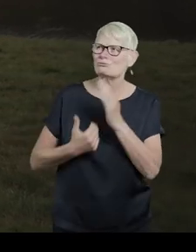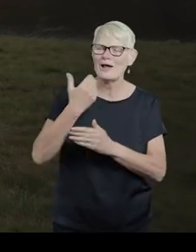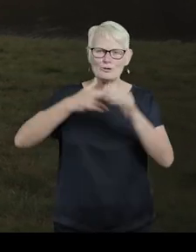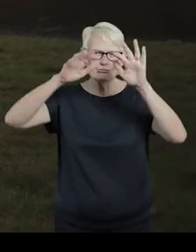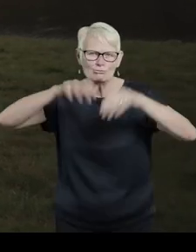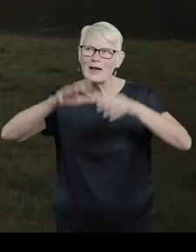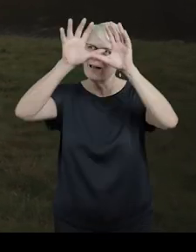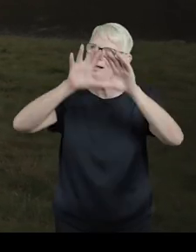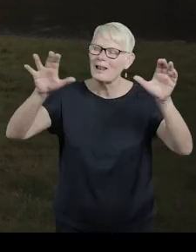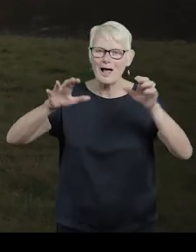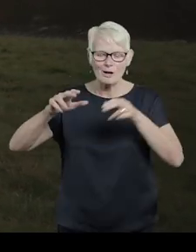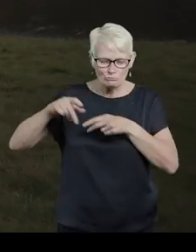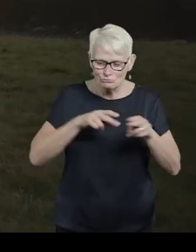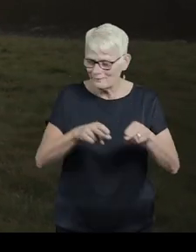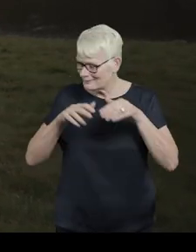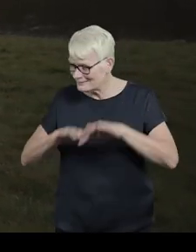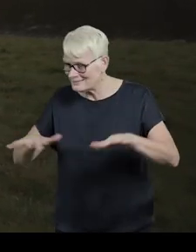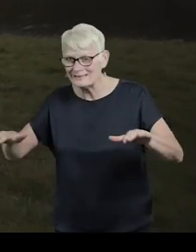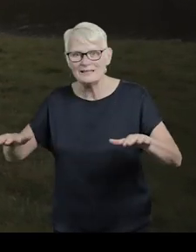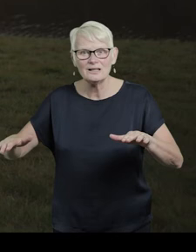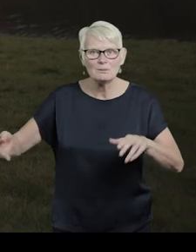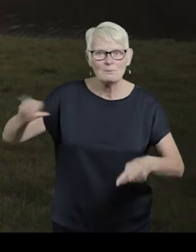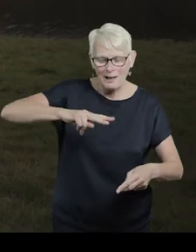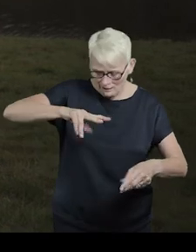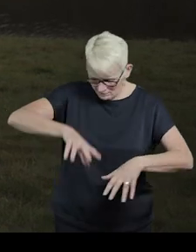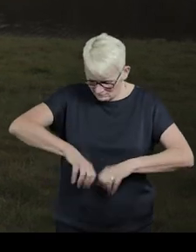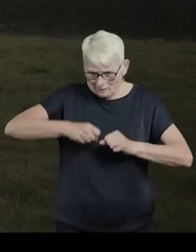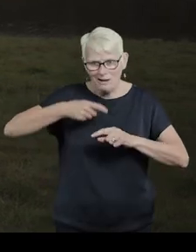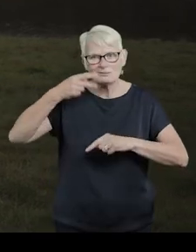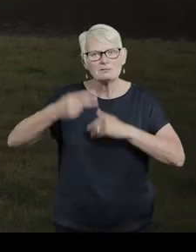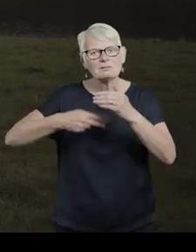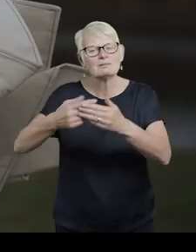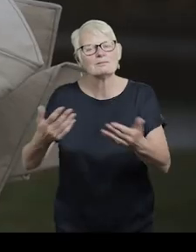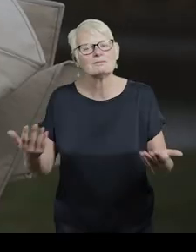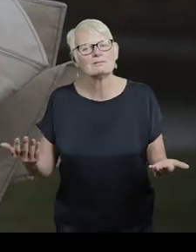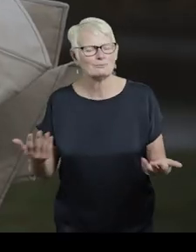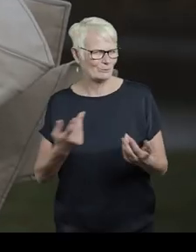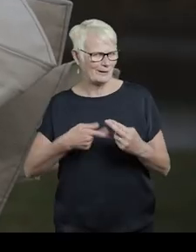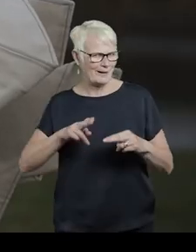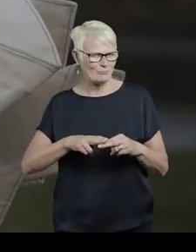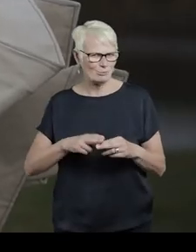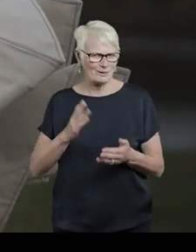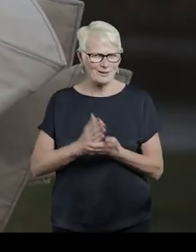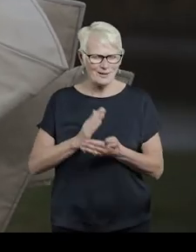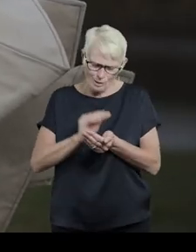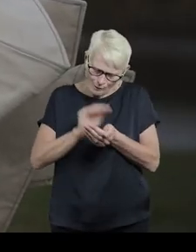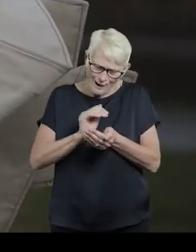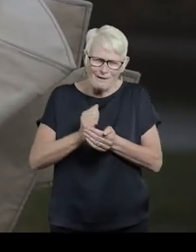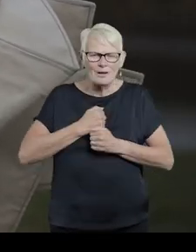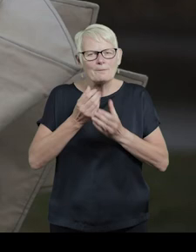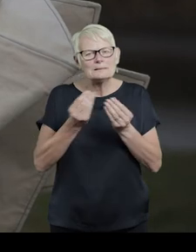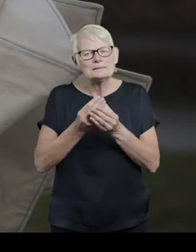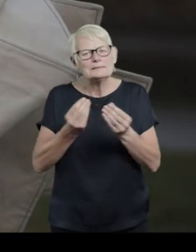rain. Cloud. River. Sea. Reform. Fold. What if we care for our